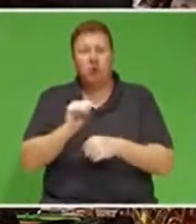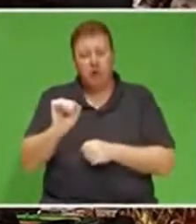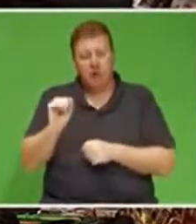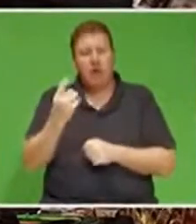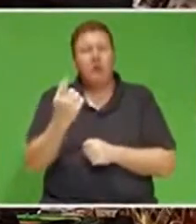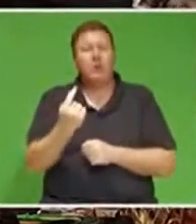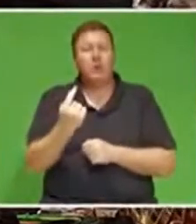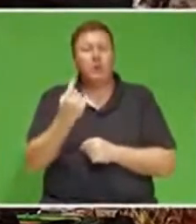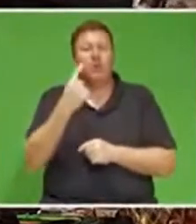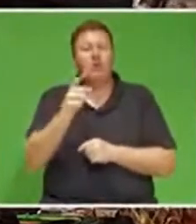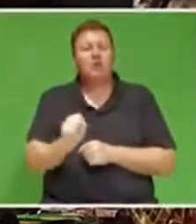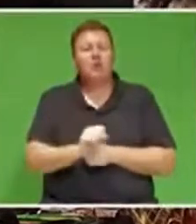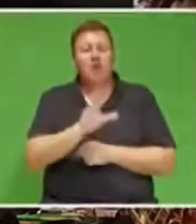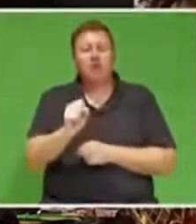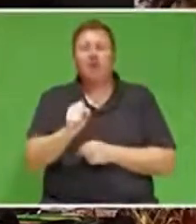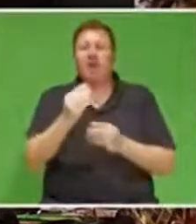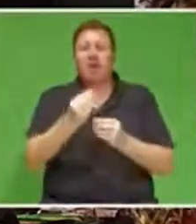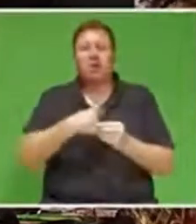and for all of us.